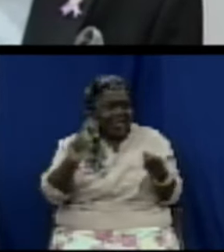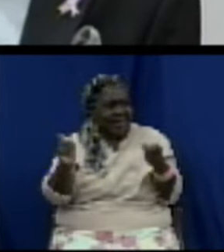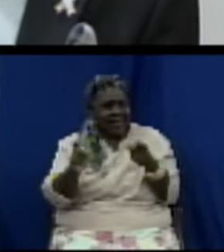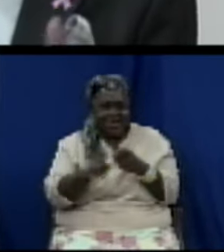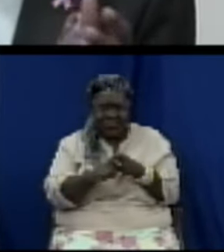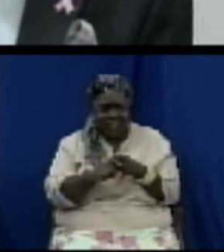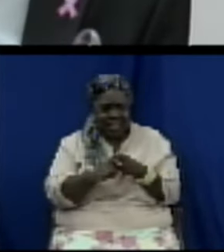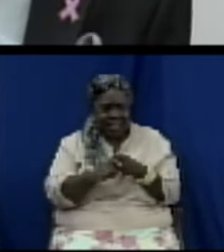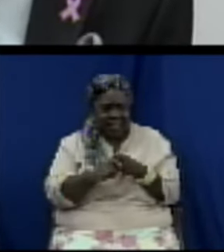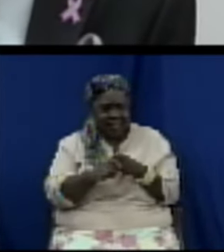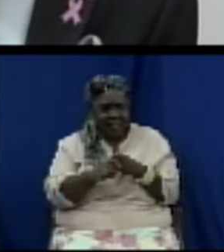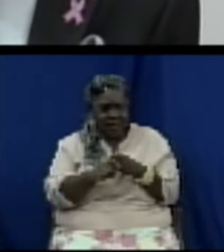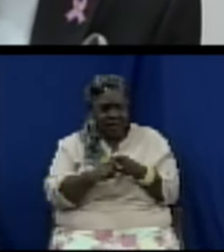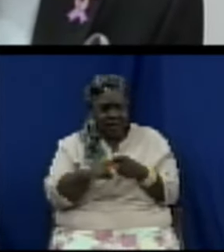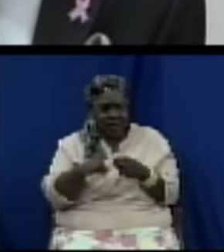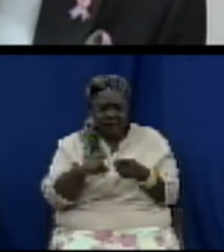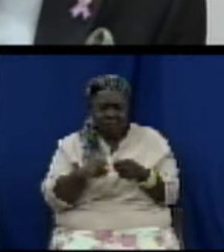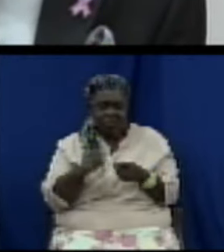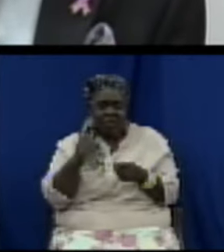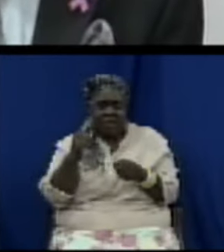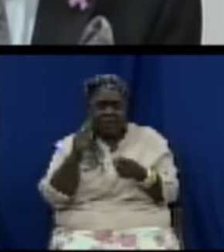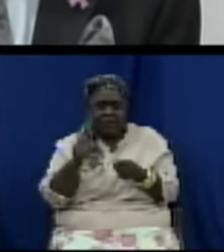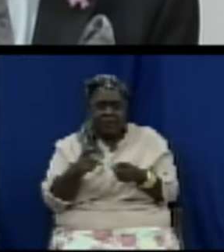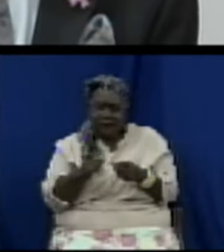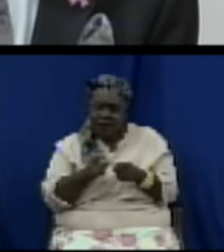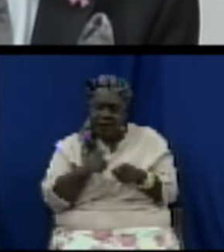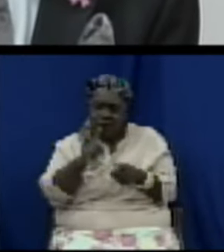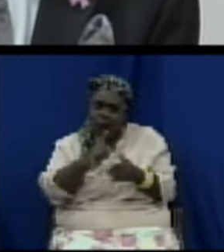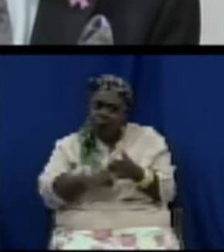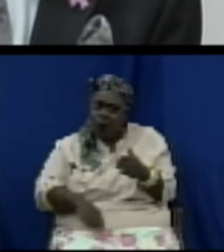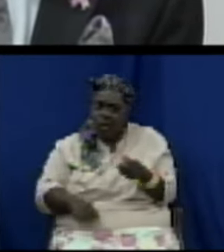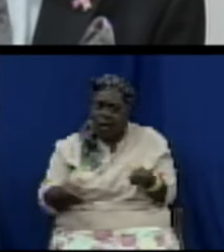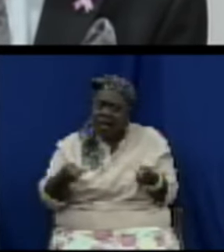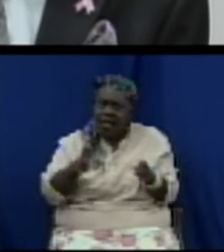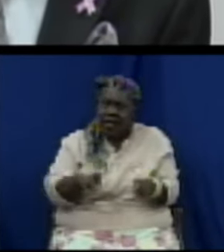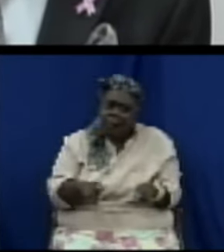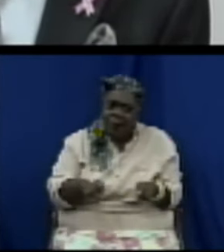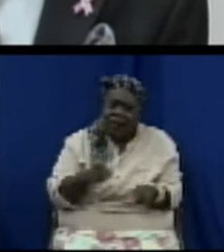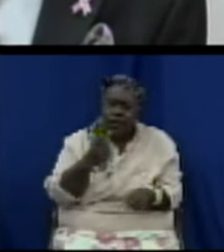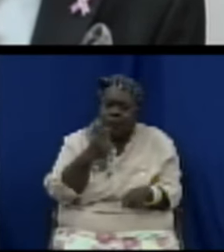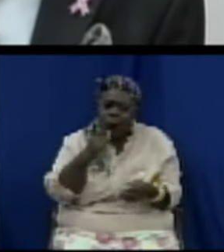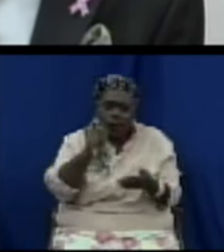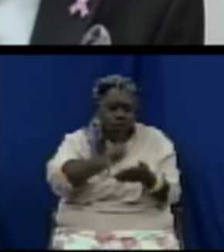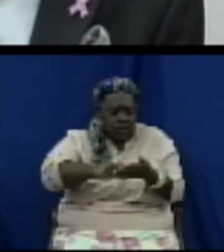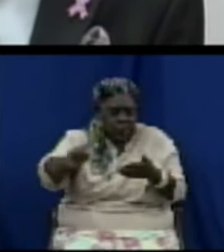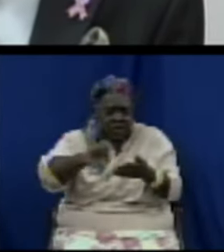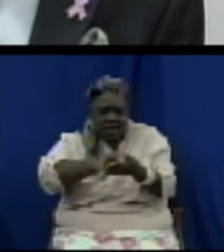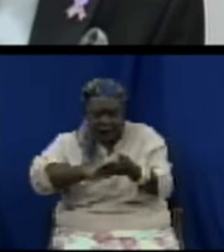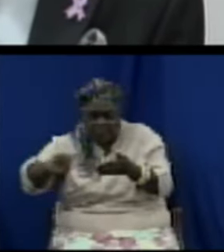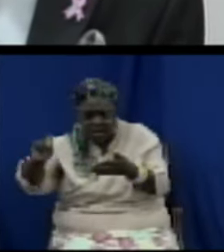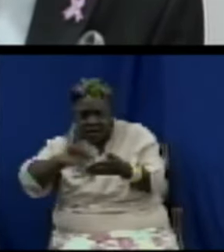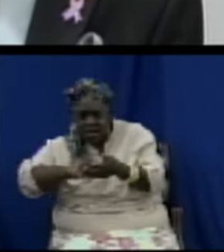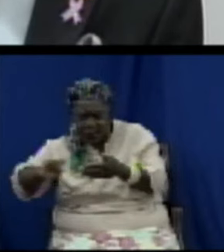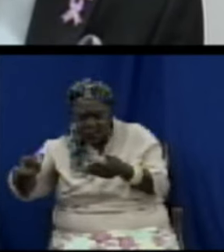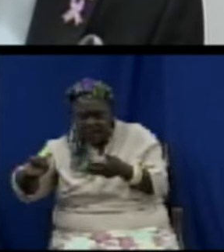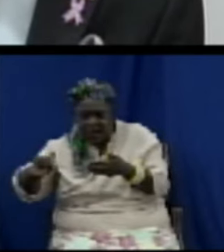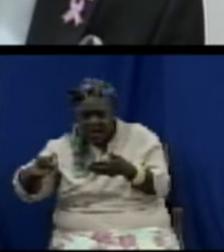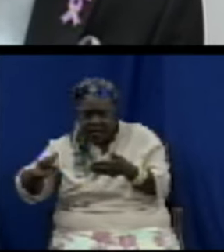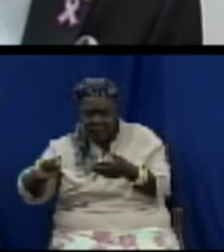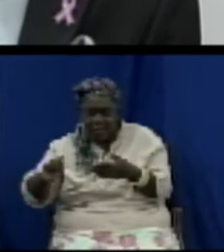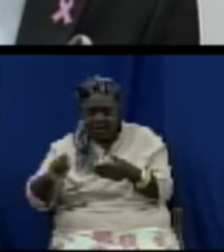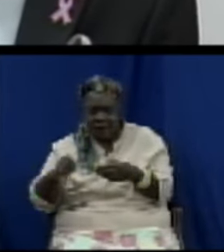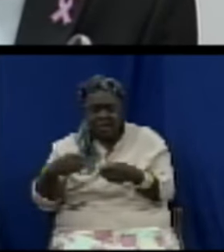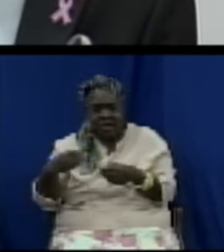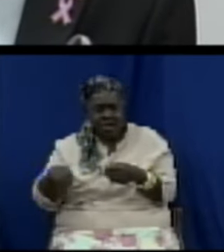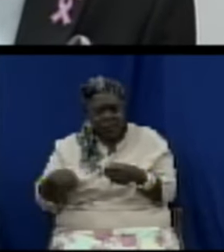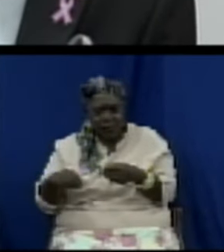say what is happening with these price control officers don't they see that the prices are